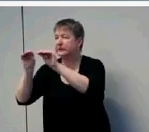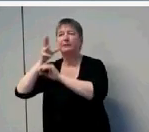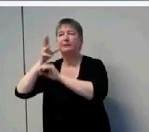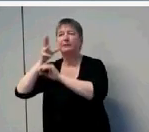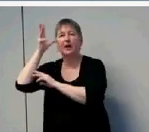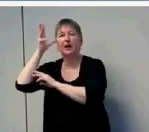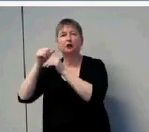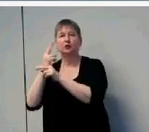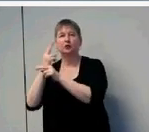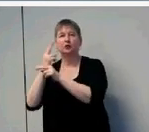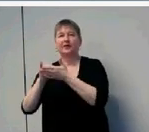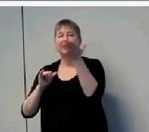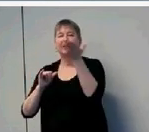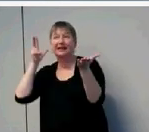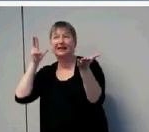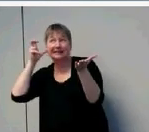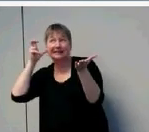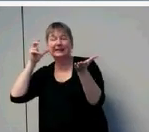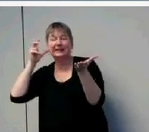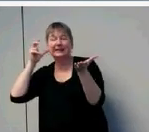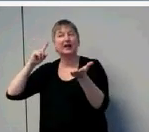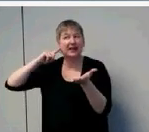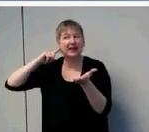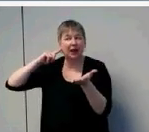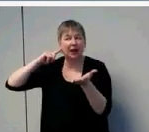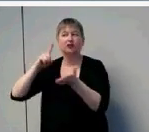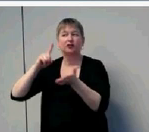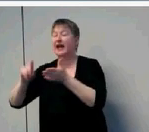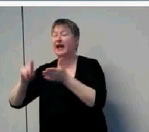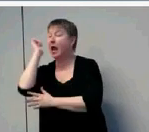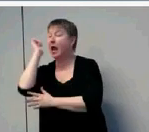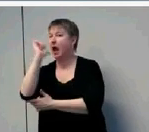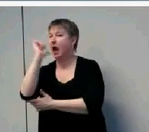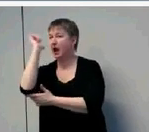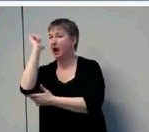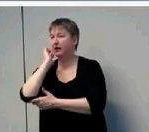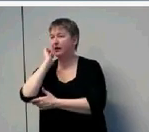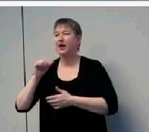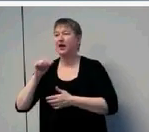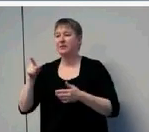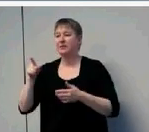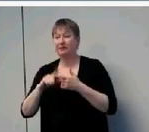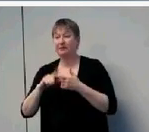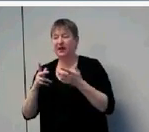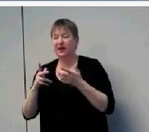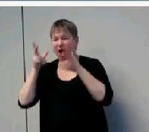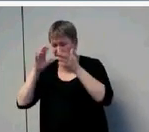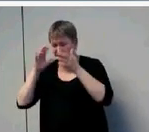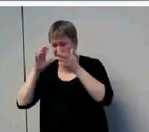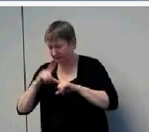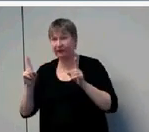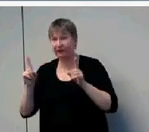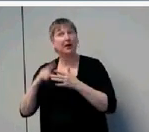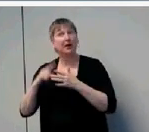every day so they can notice when audibility is different. Maybe there's an ear infection. Maybe